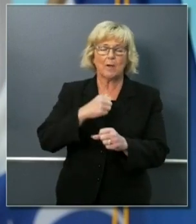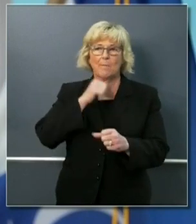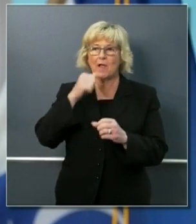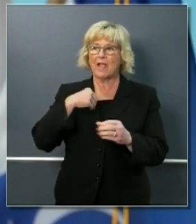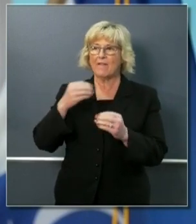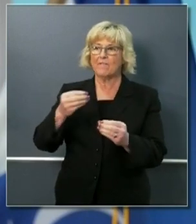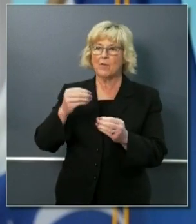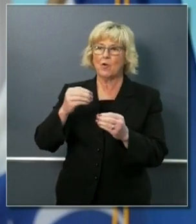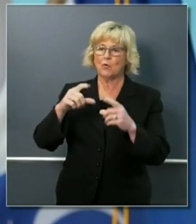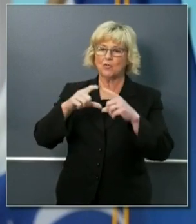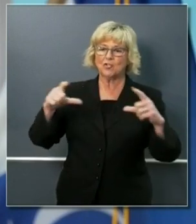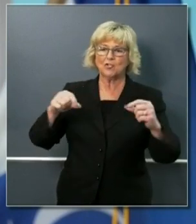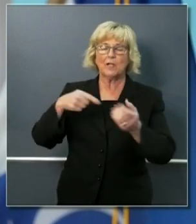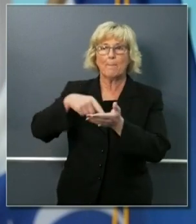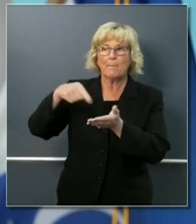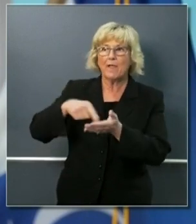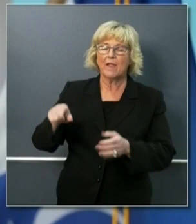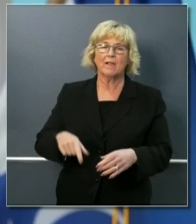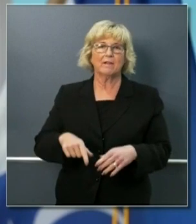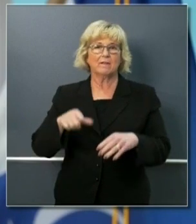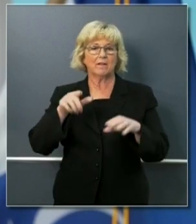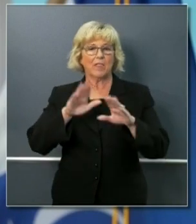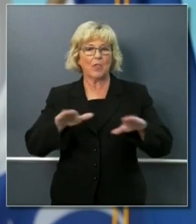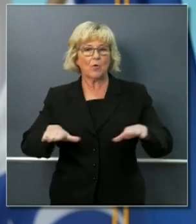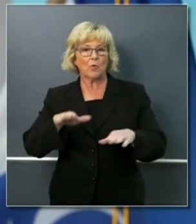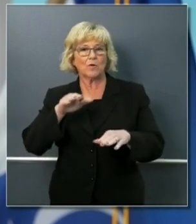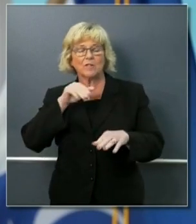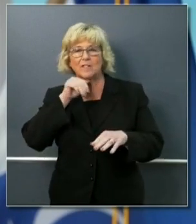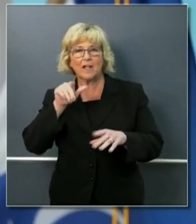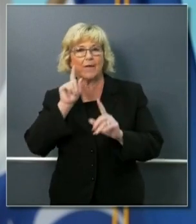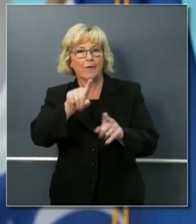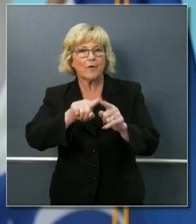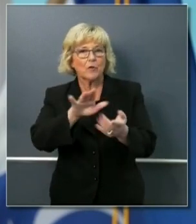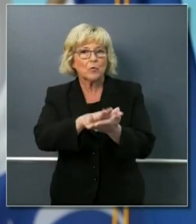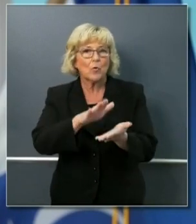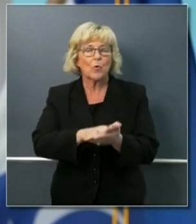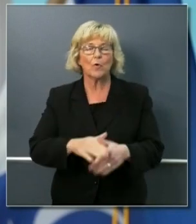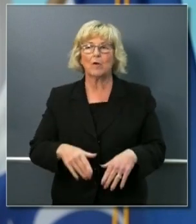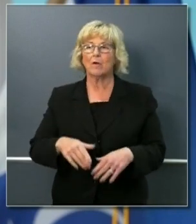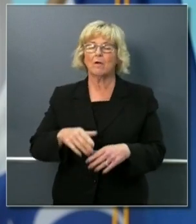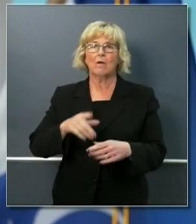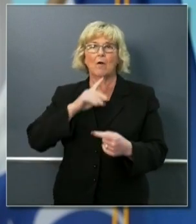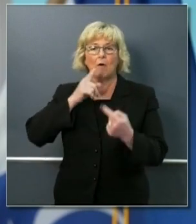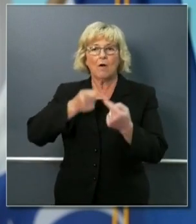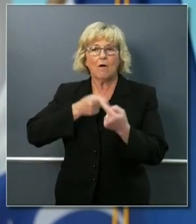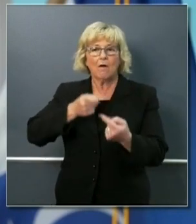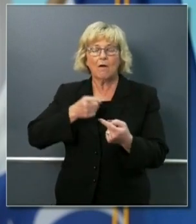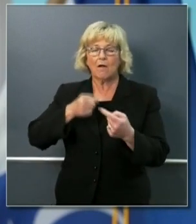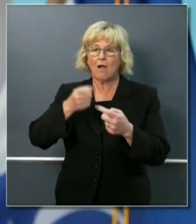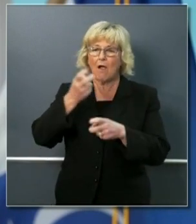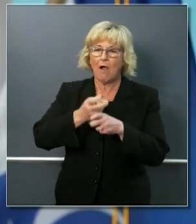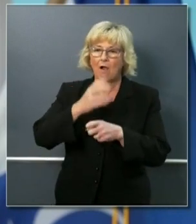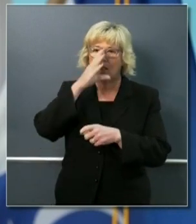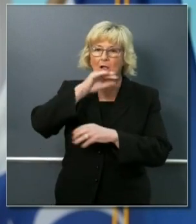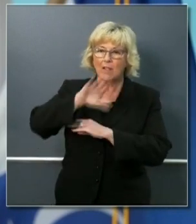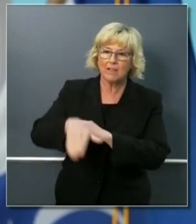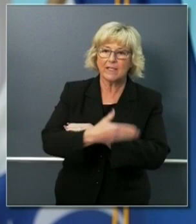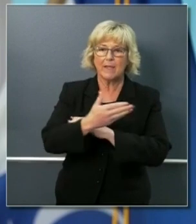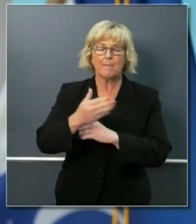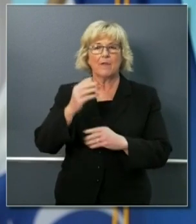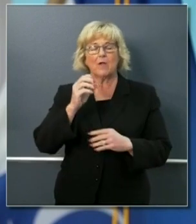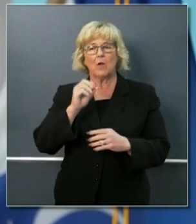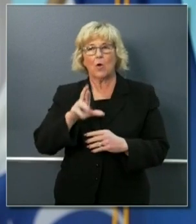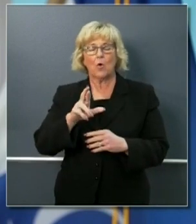kids aren't at school struggling in ways where they're having a hard time sleeping where they're a little bit shorter